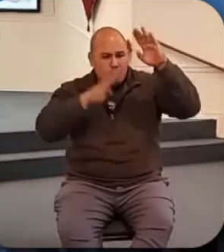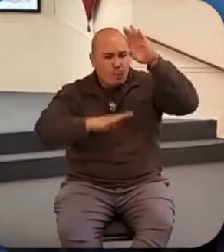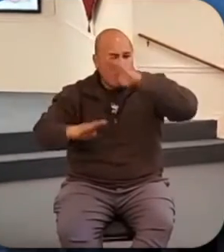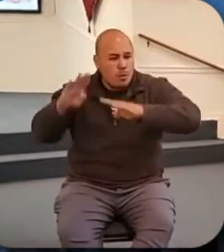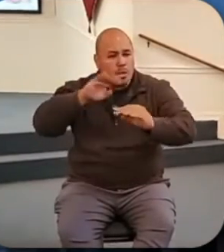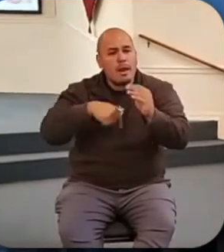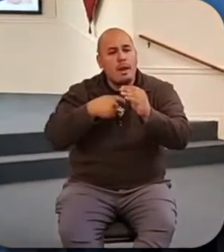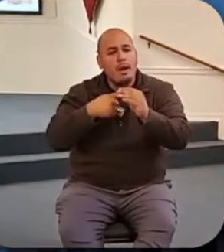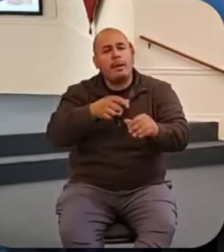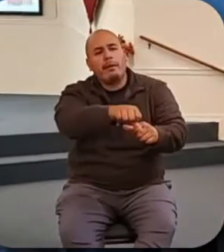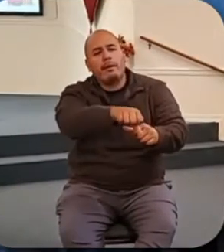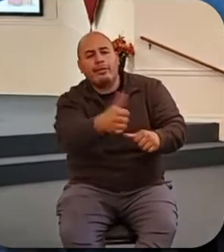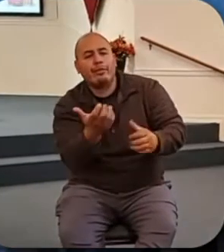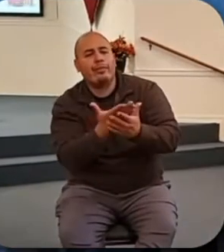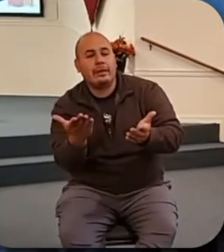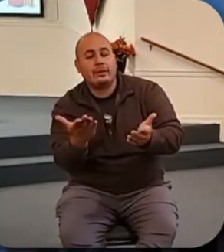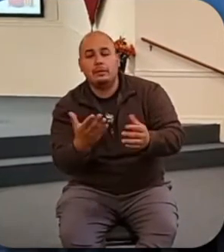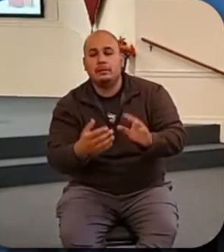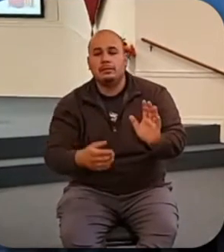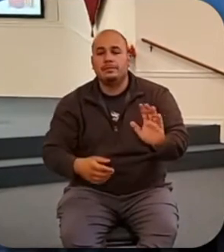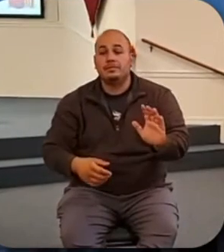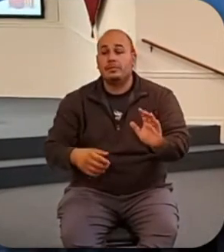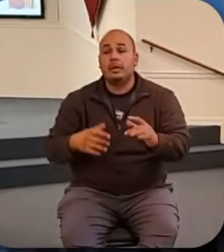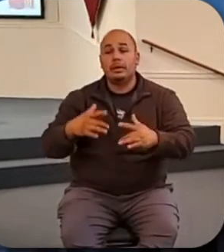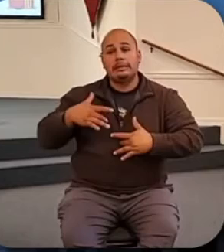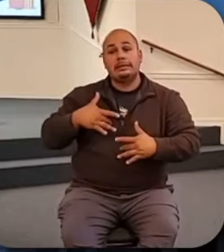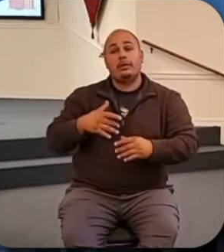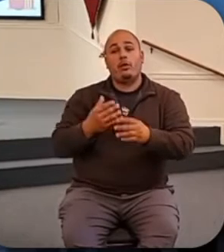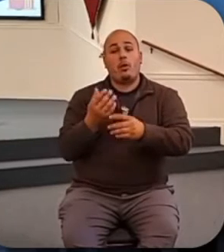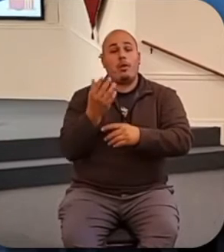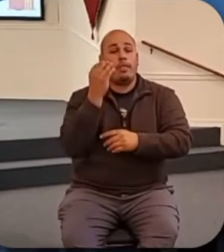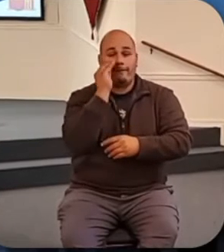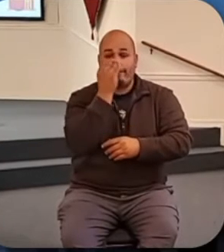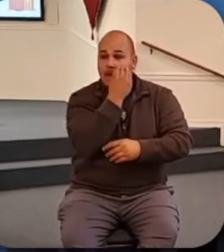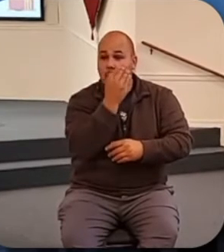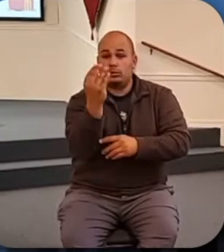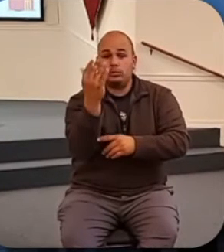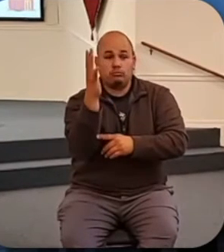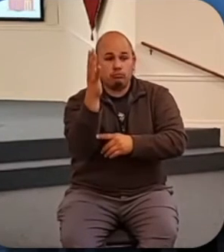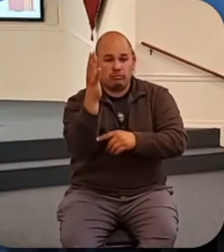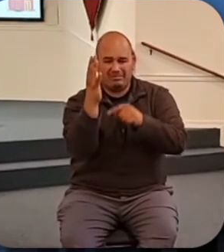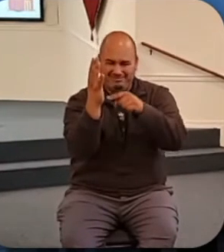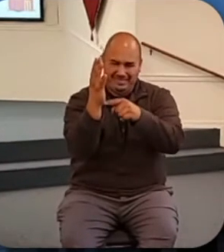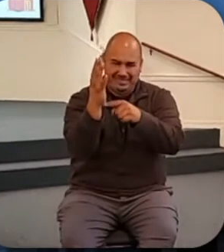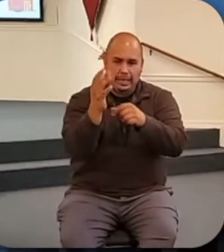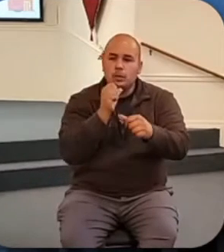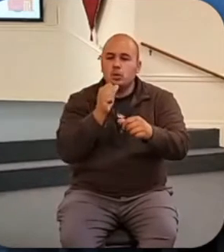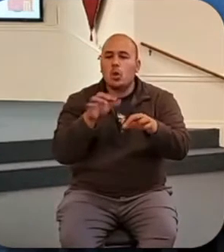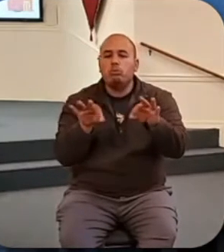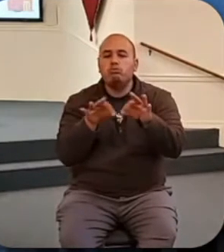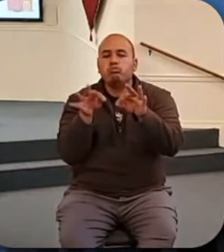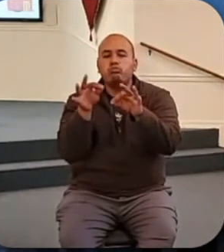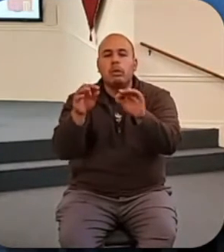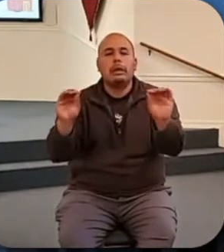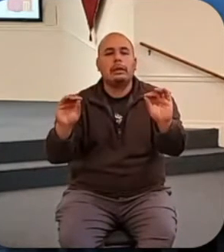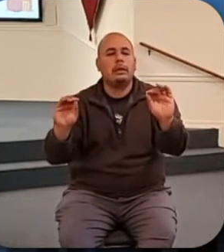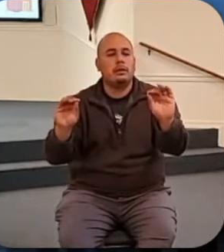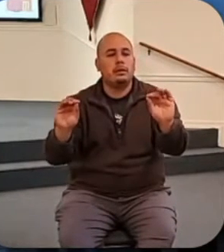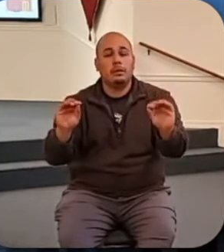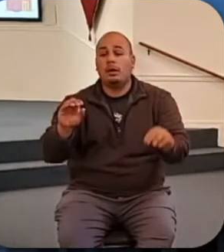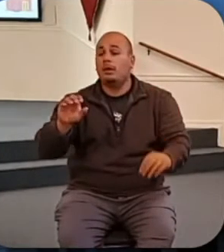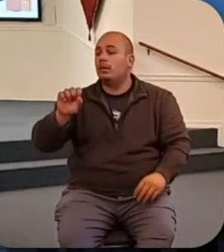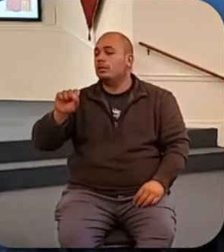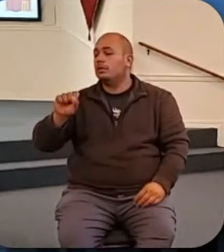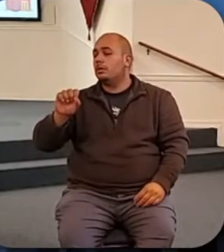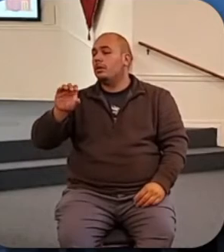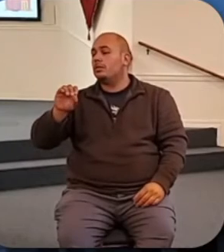Consider how the wildflowers grow. They do not labor or spin. Yet I tell you, not even Solomon in all his